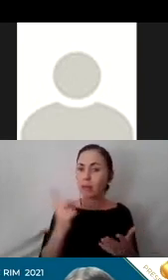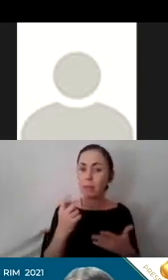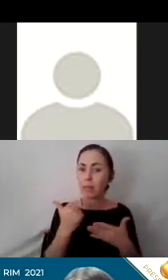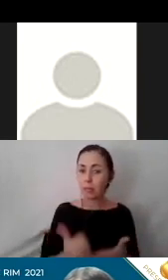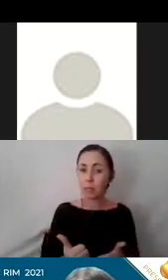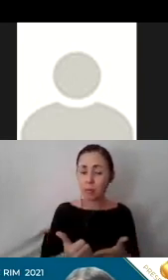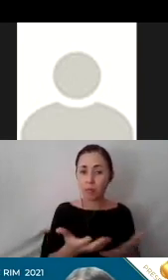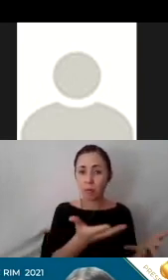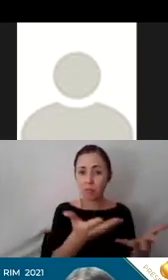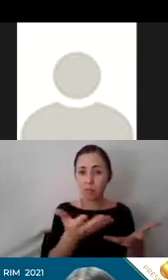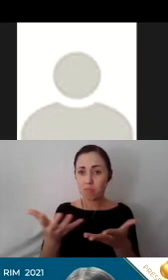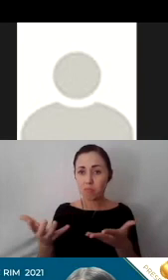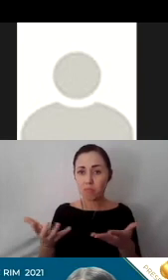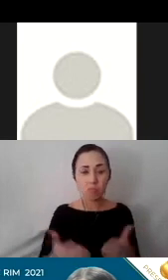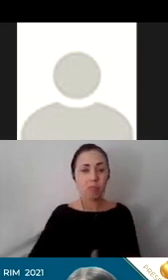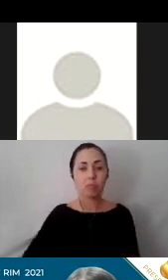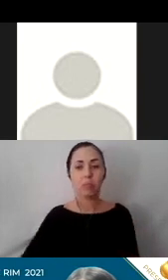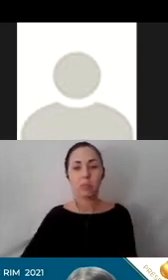What have you found most helpful?